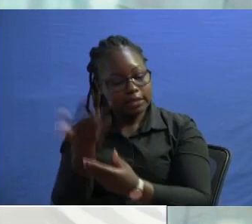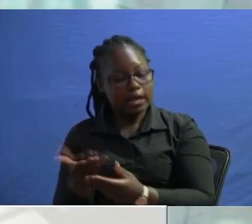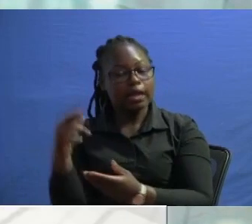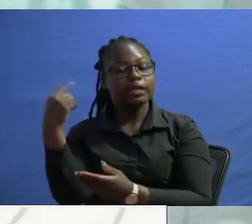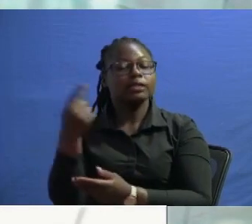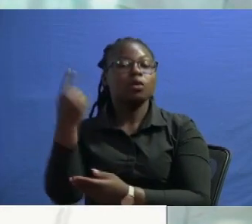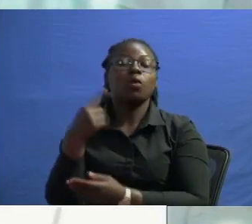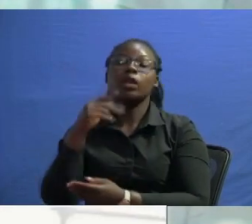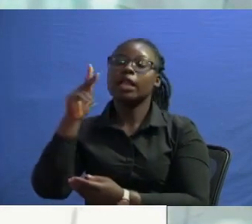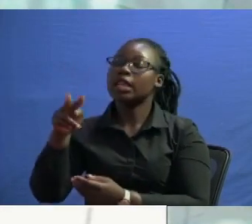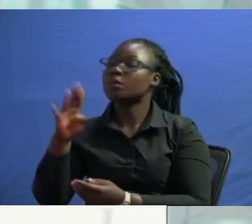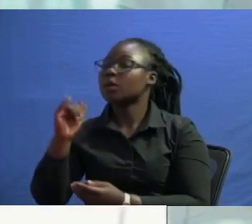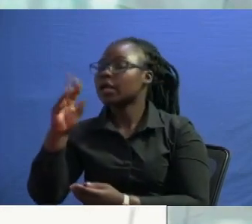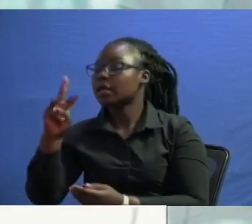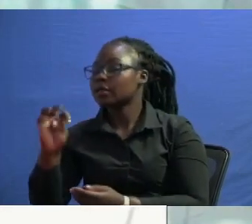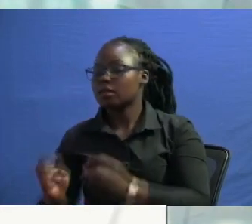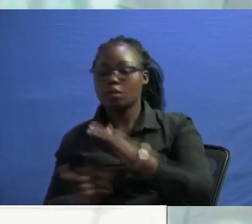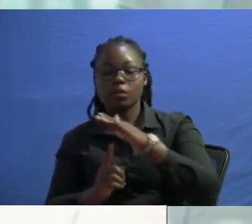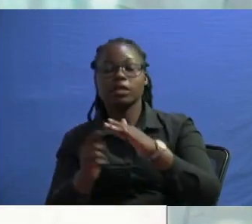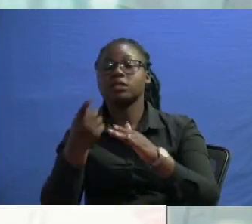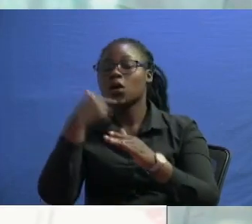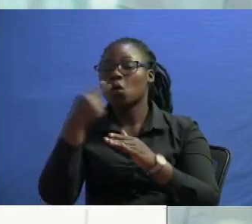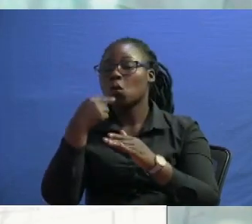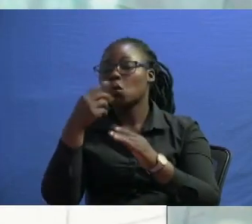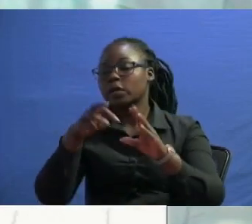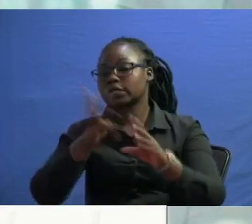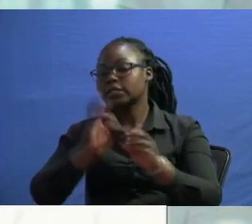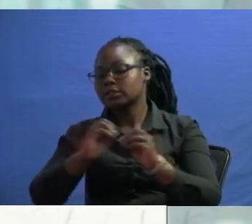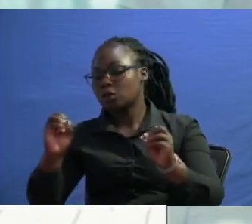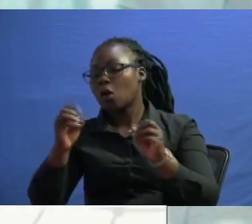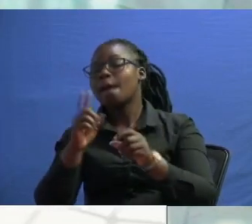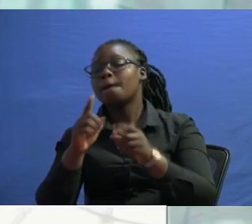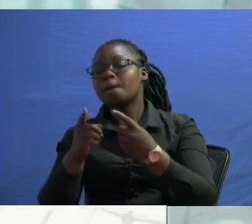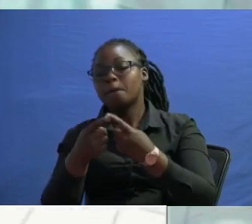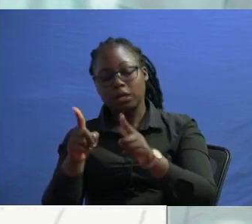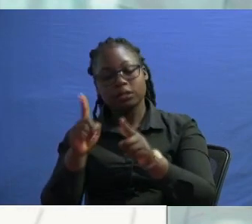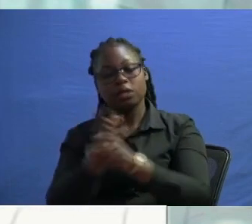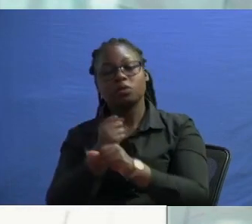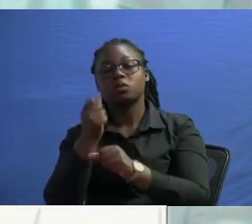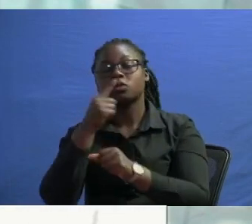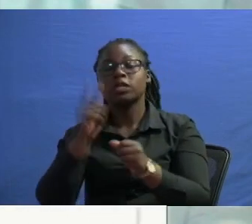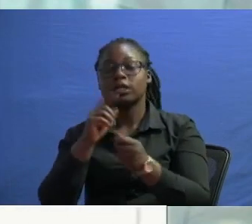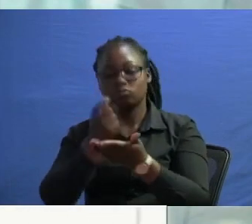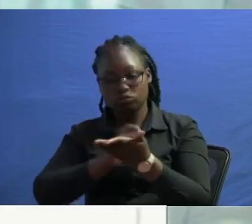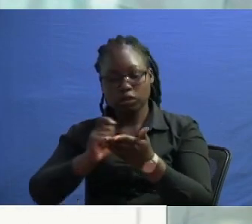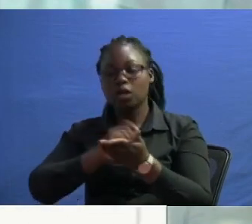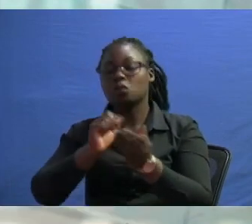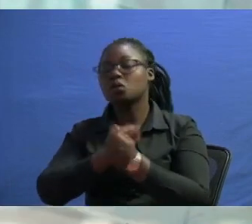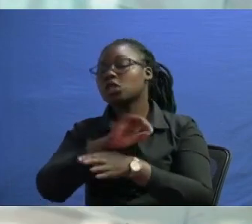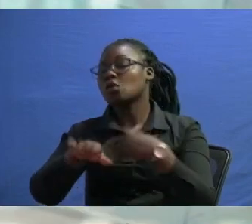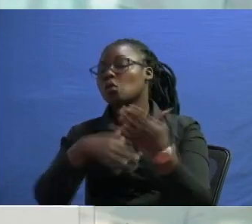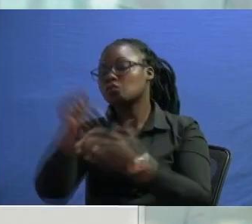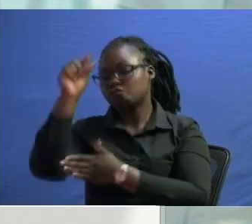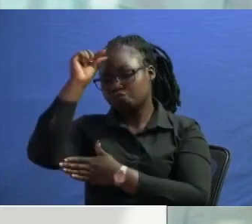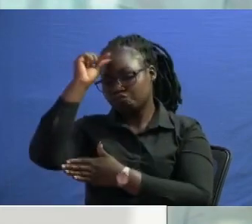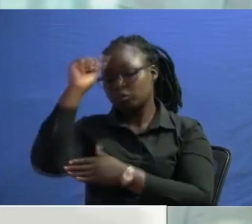the prime minister who has resigned and we have not been told that he has resigned with the whole of his government at the same time we have when uh